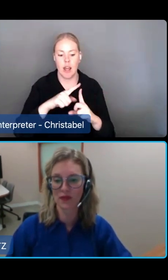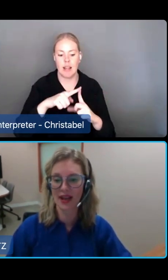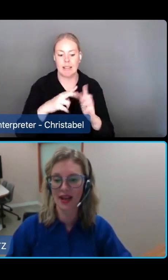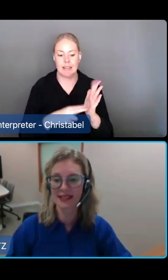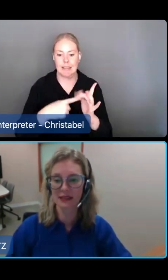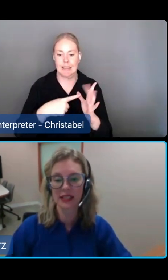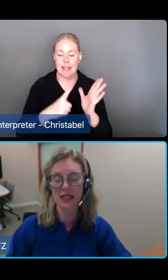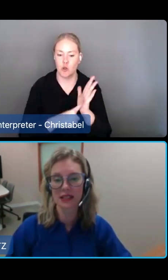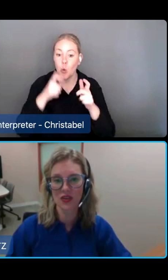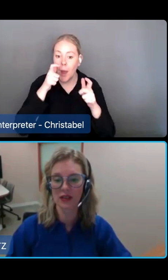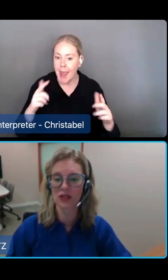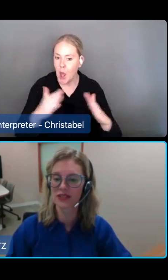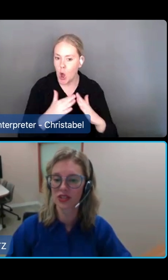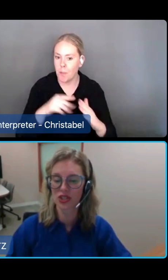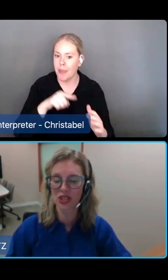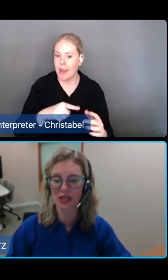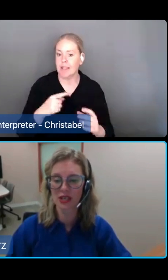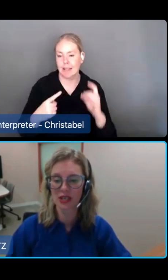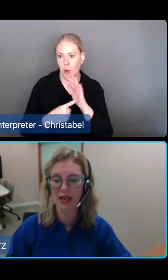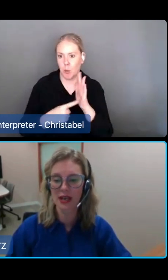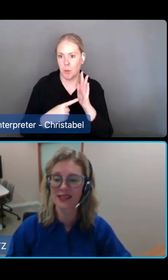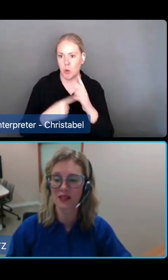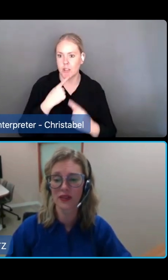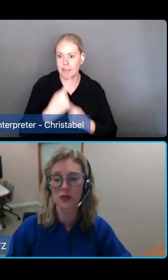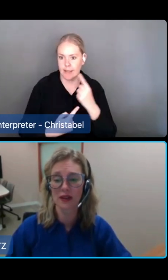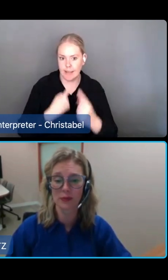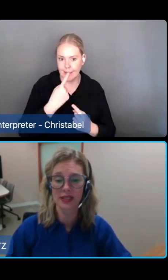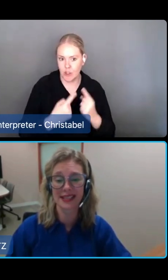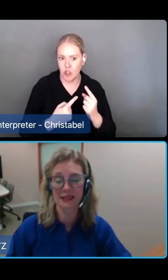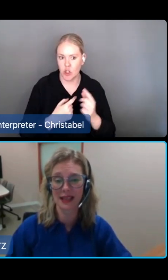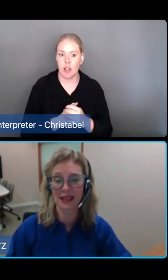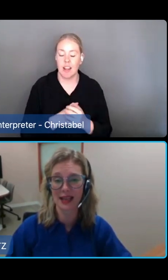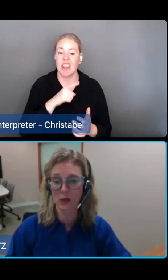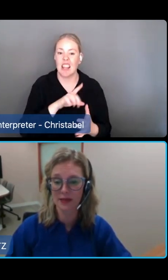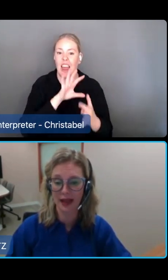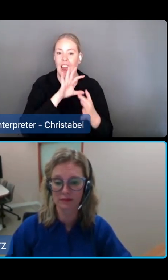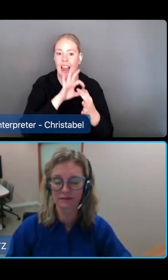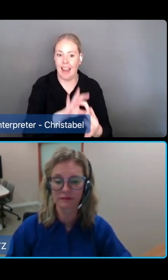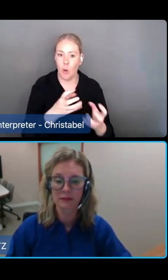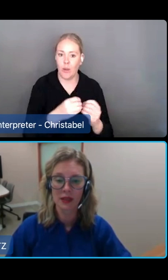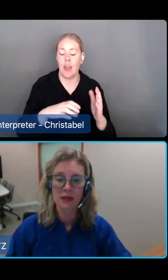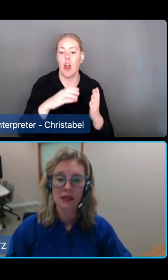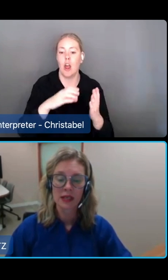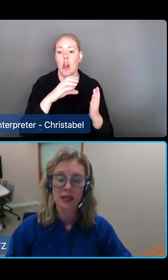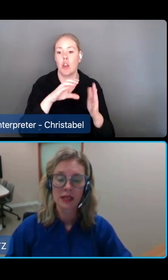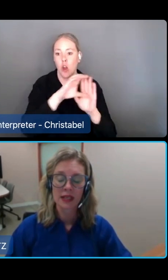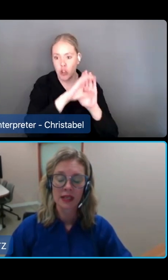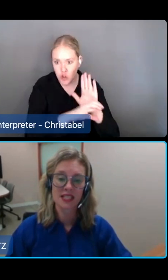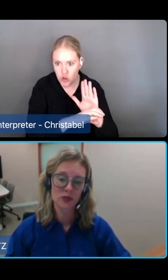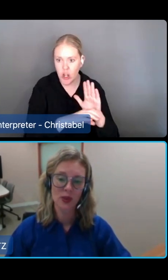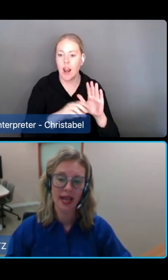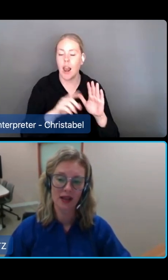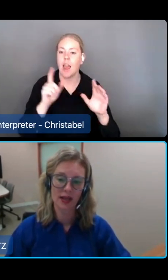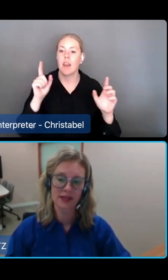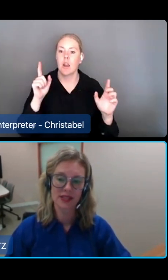because it provides a link to the Australian constitution and the matters that the federal government is allowed to make laws about. The exposure